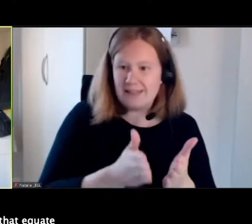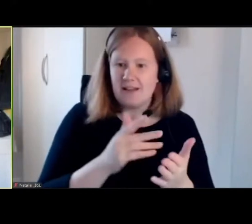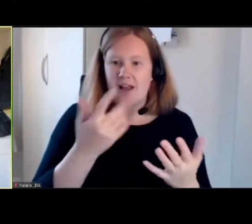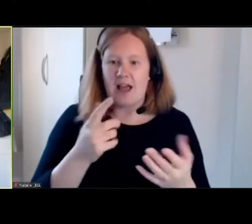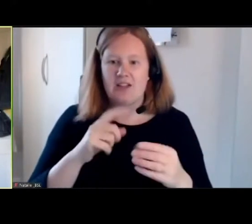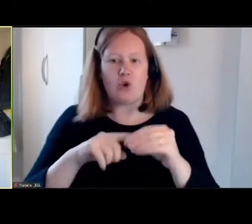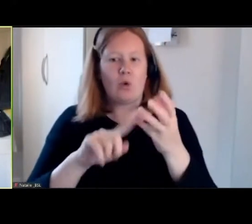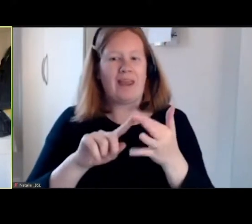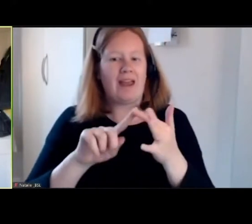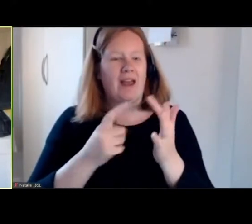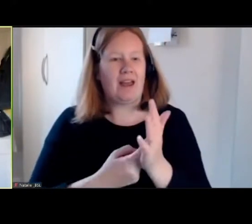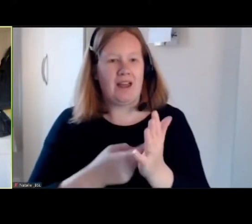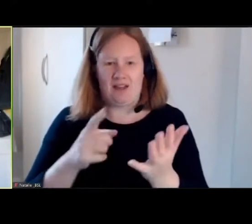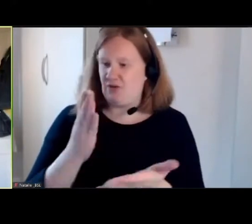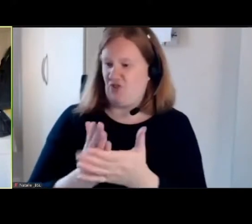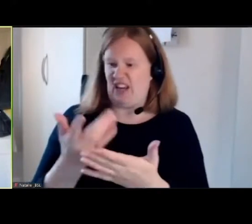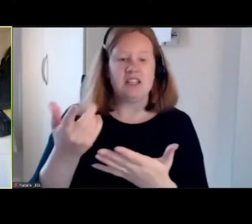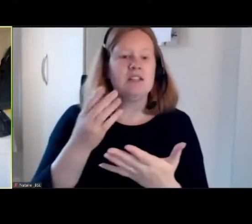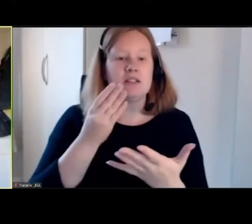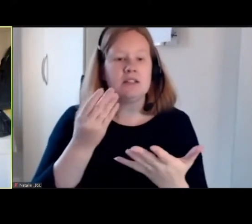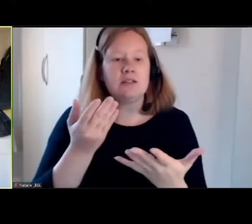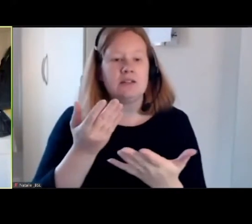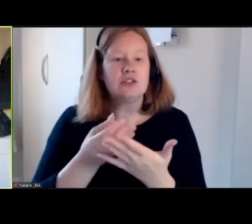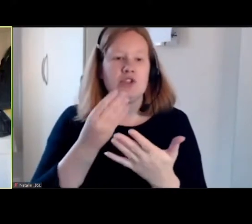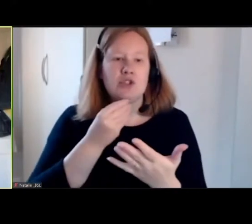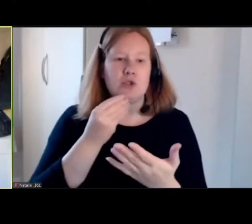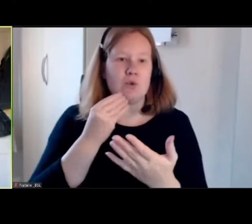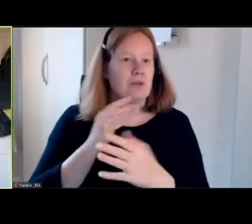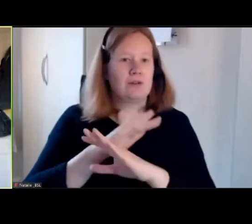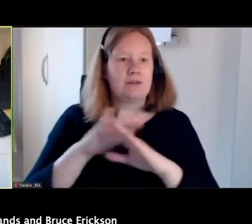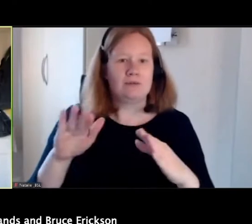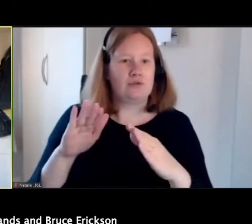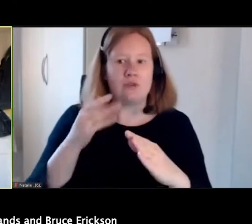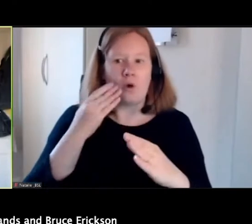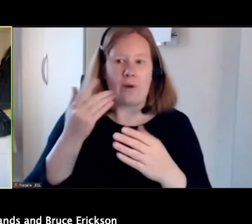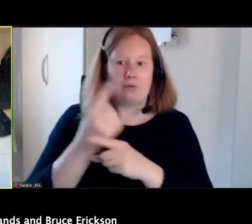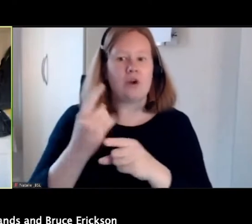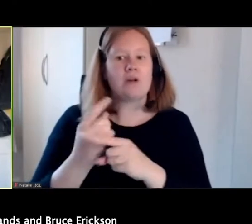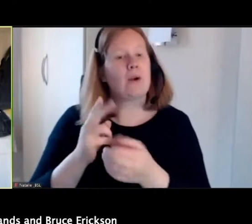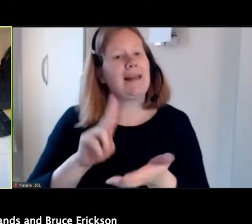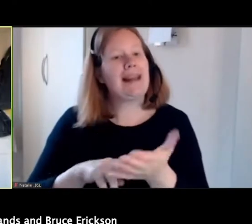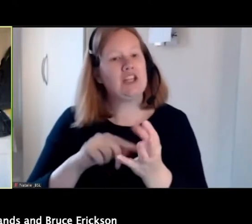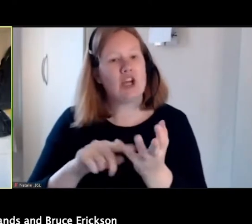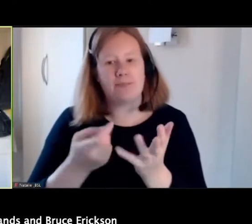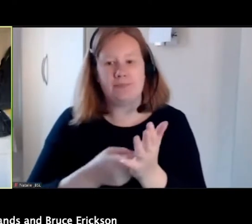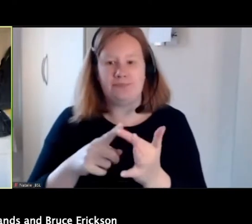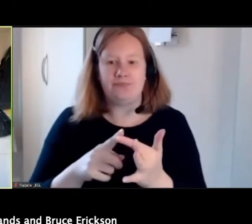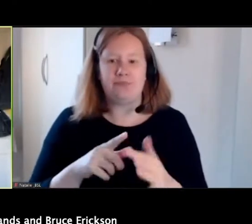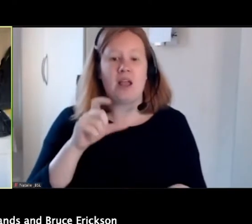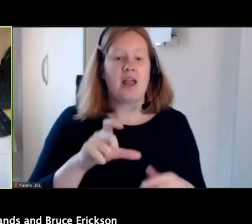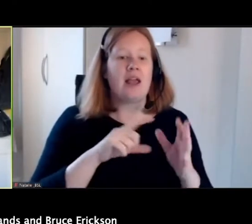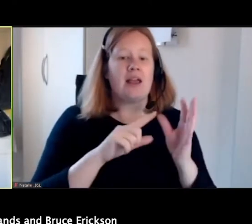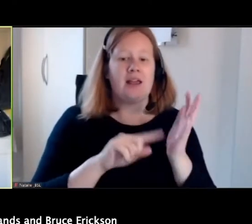is often held in to be against nature. As Catriona Sandilands and